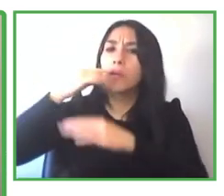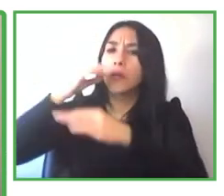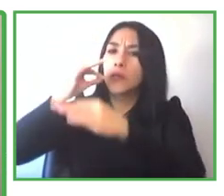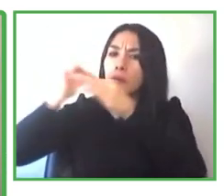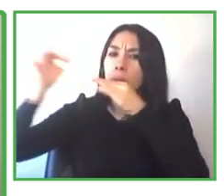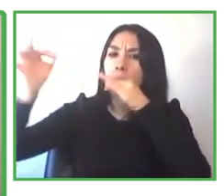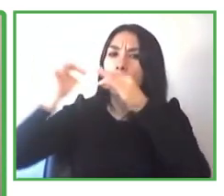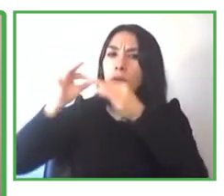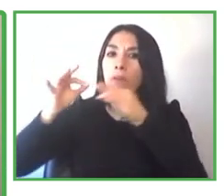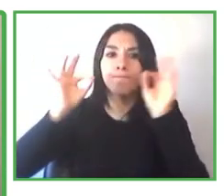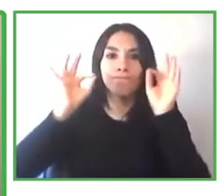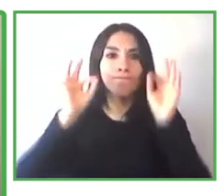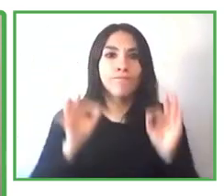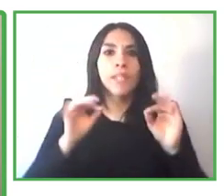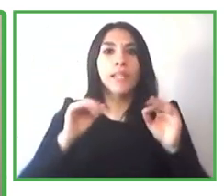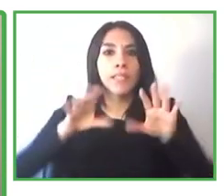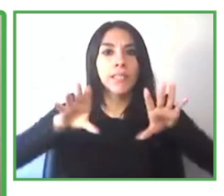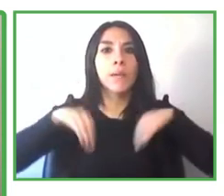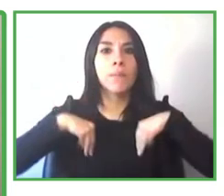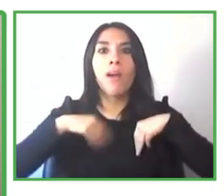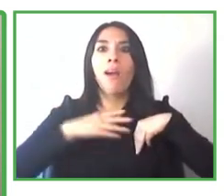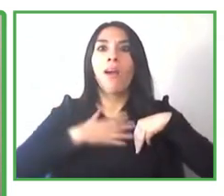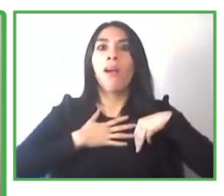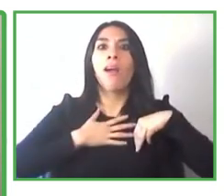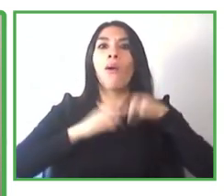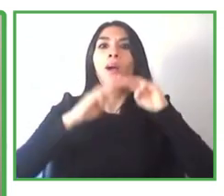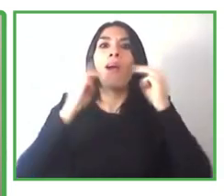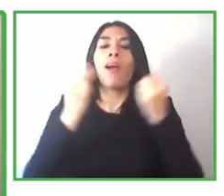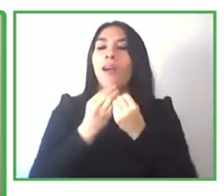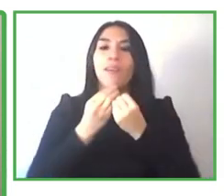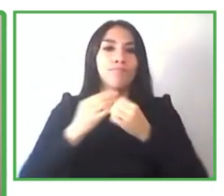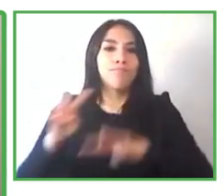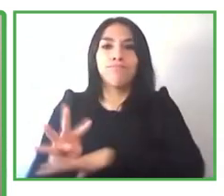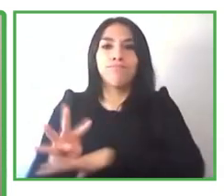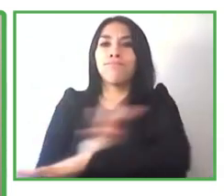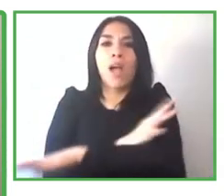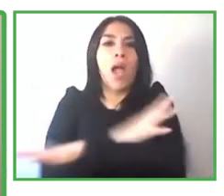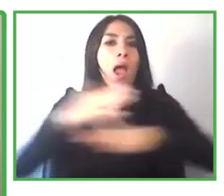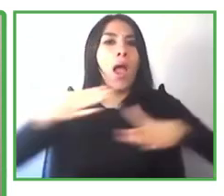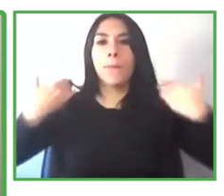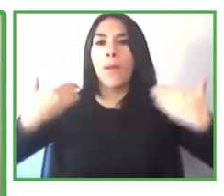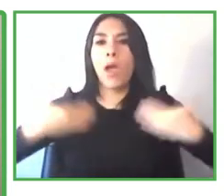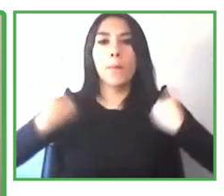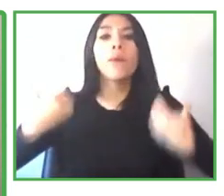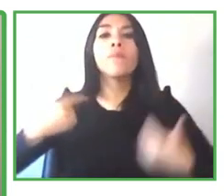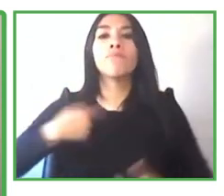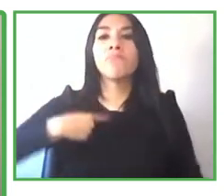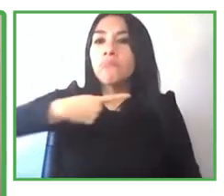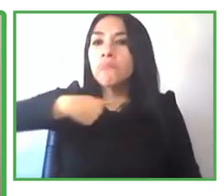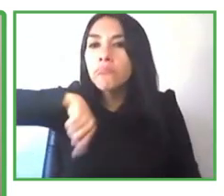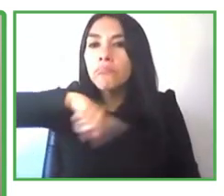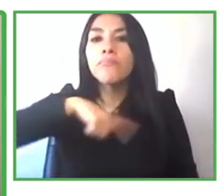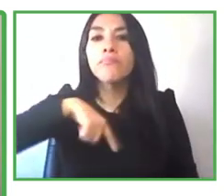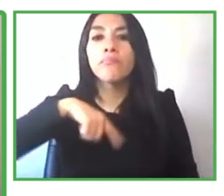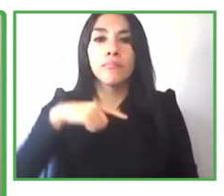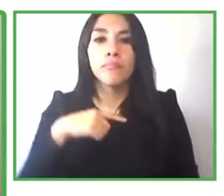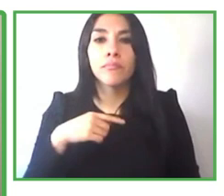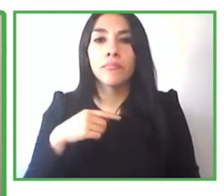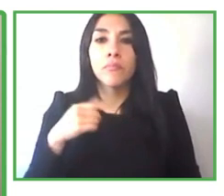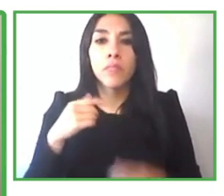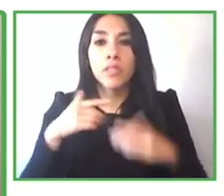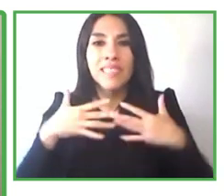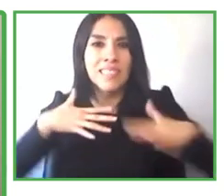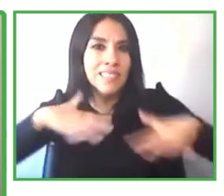and your determination but even with the train breaking down you you you succeeded and so can you tell us a little bit about